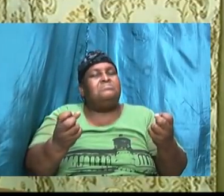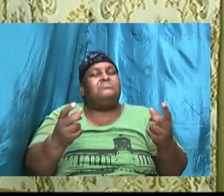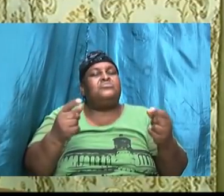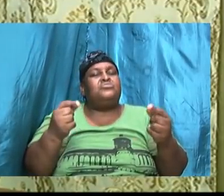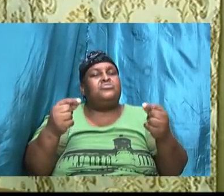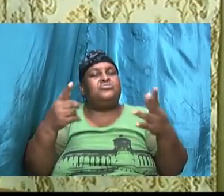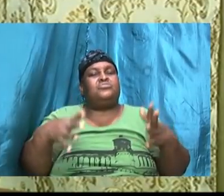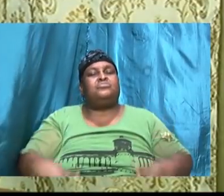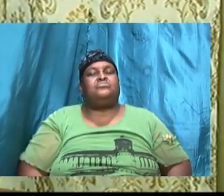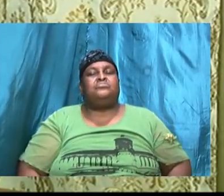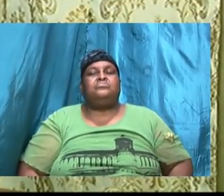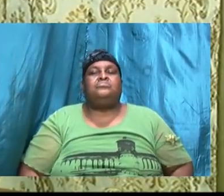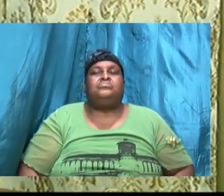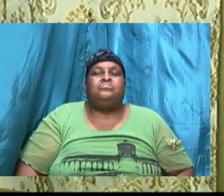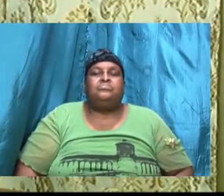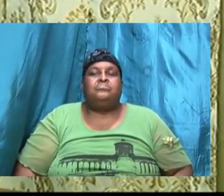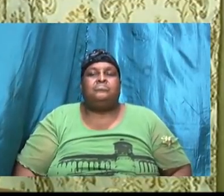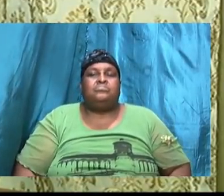before